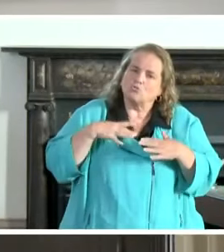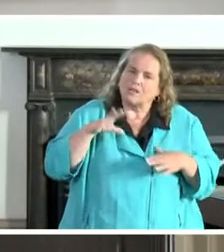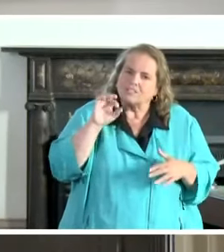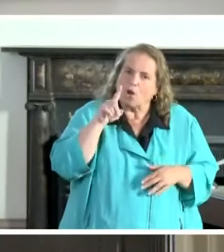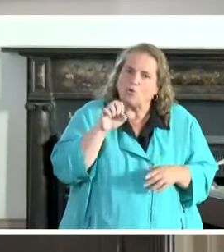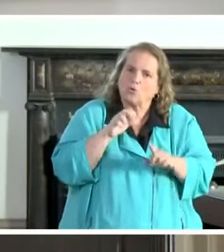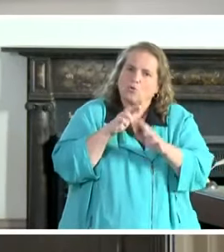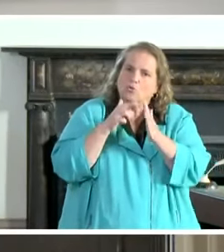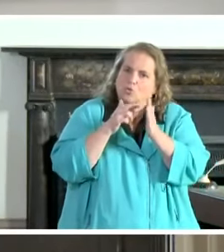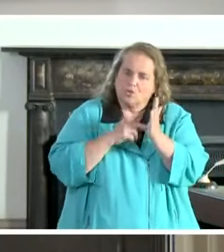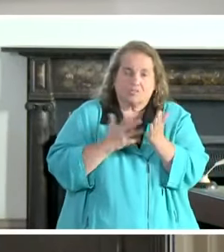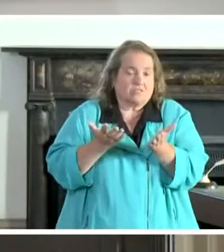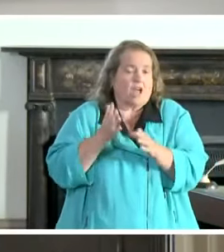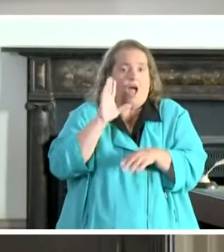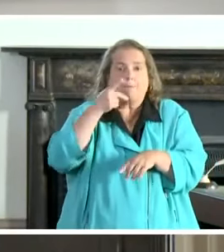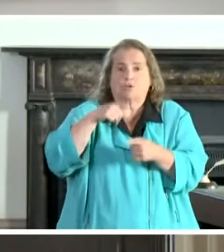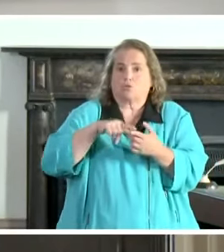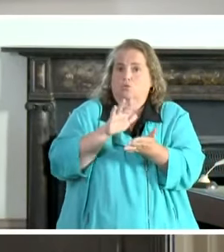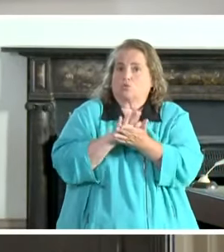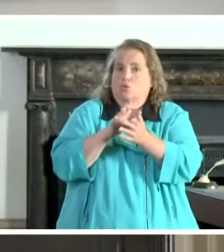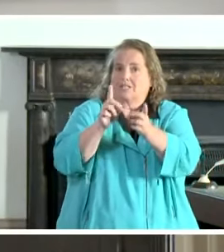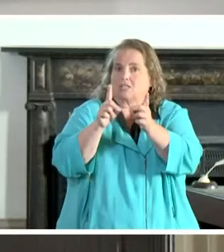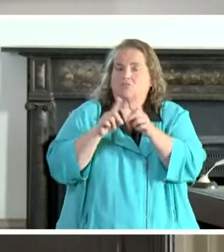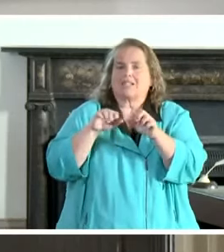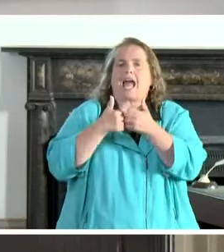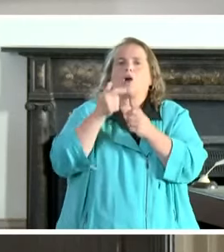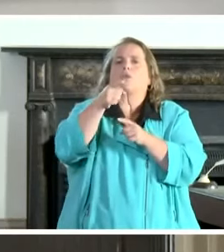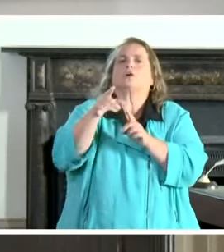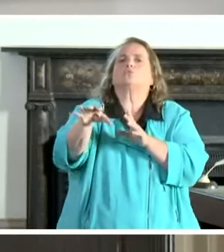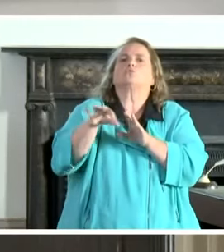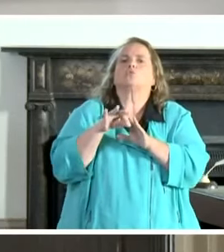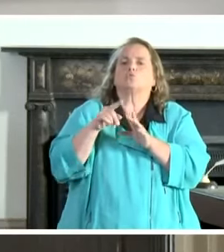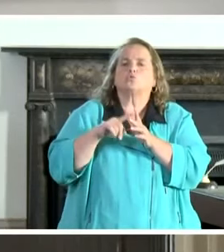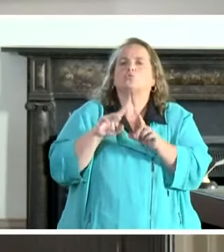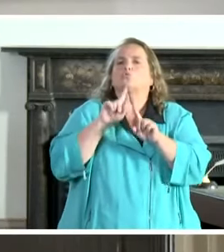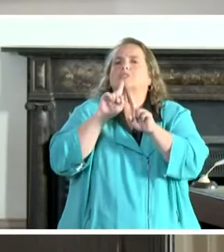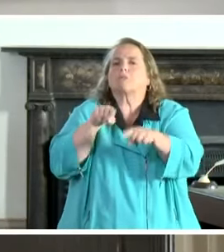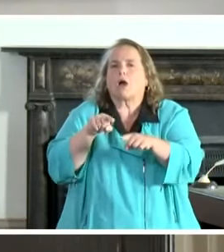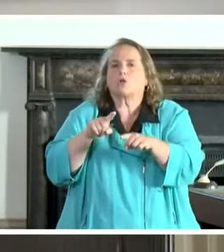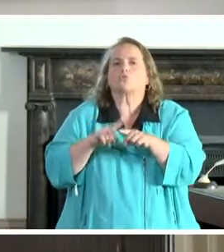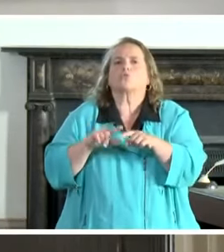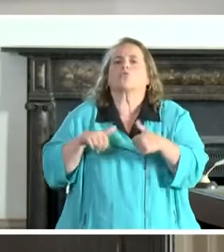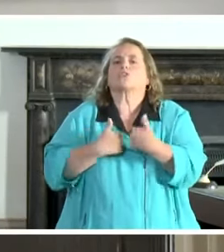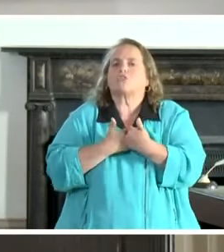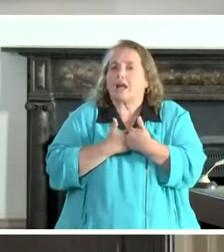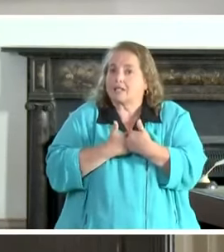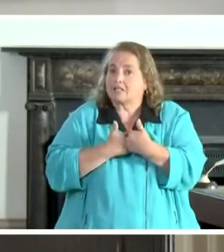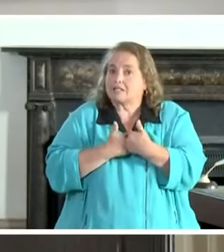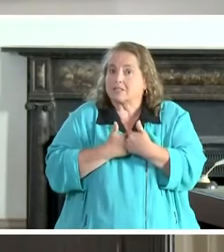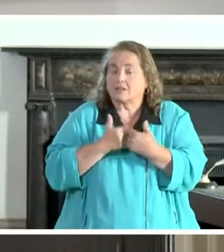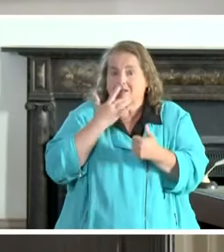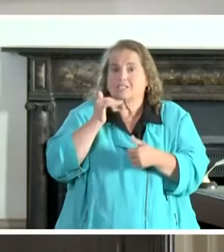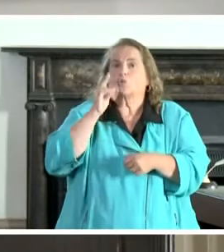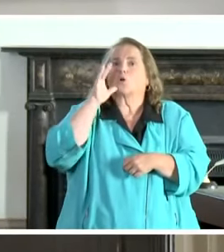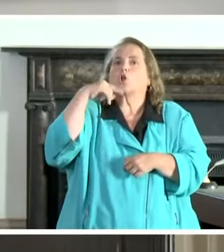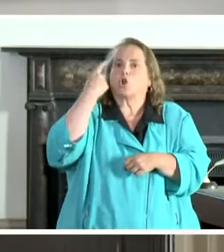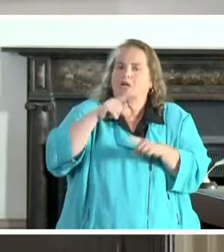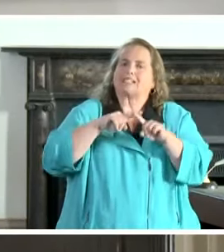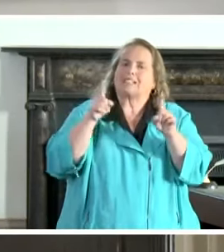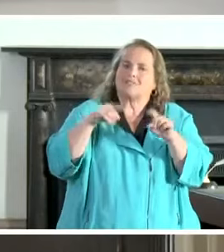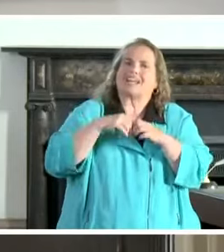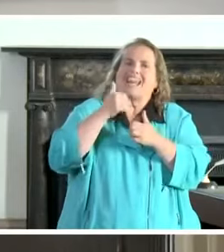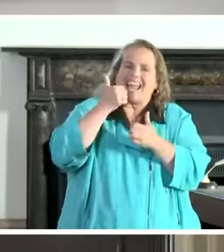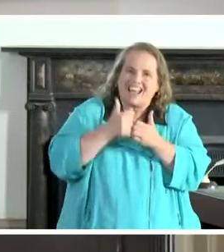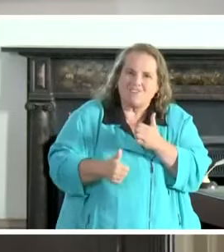I would leave it up to the school district as to how they choose to respond to these challenges, because it's going to look different in every